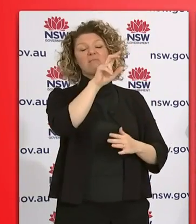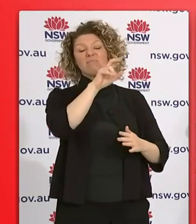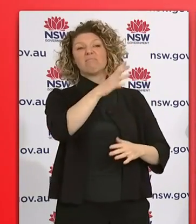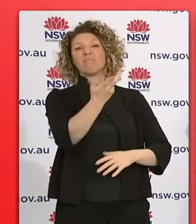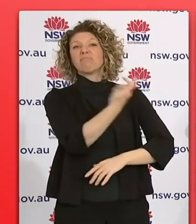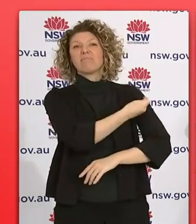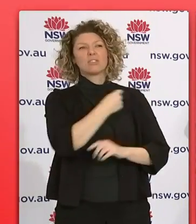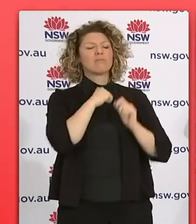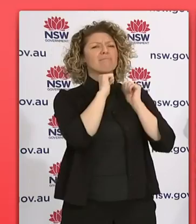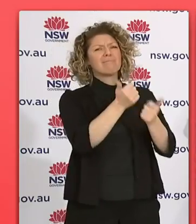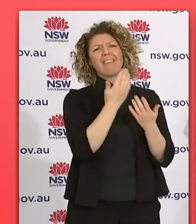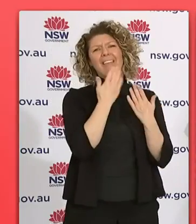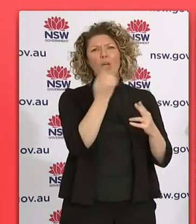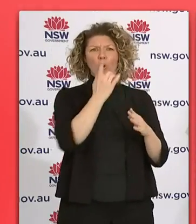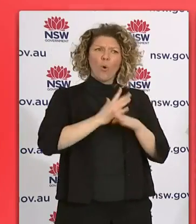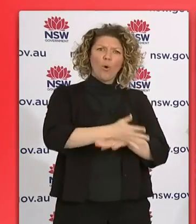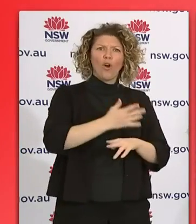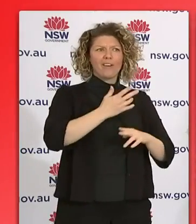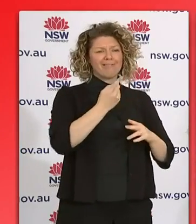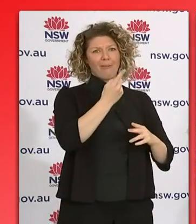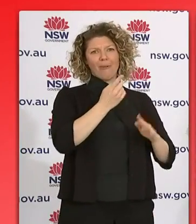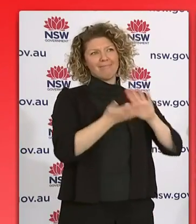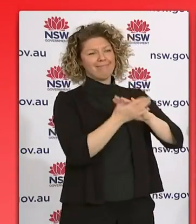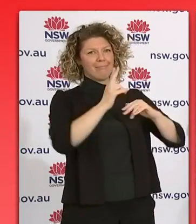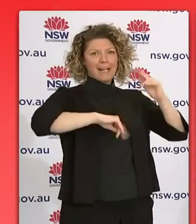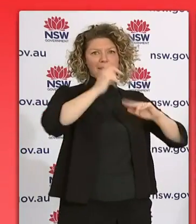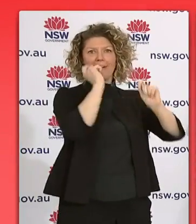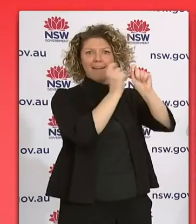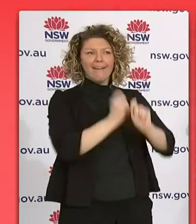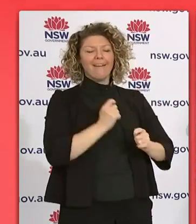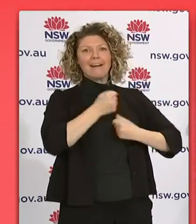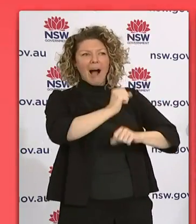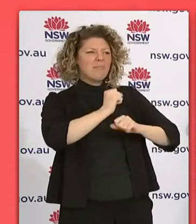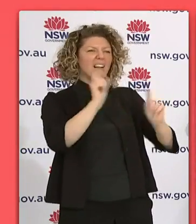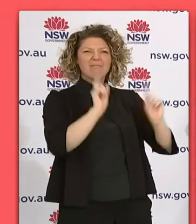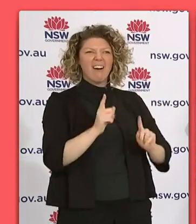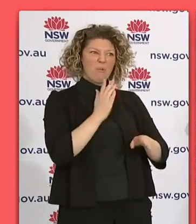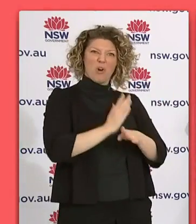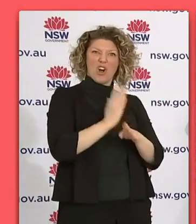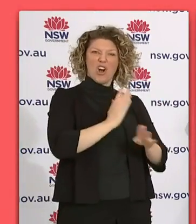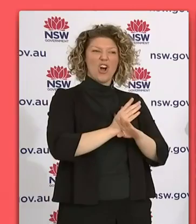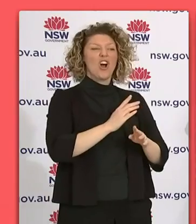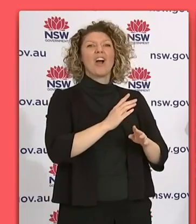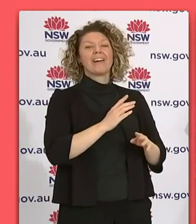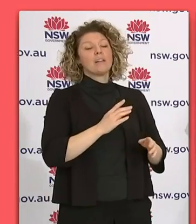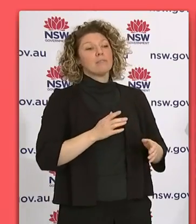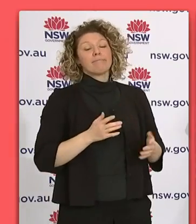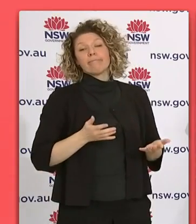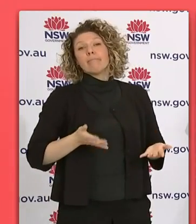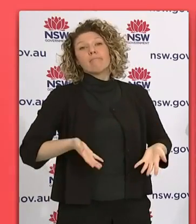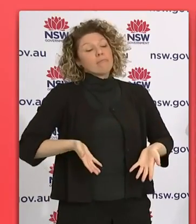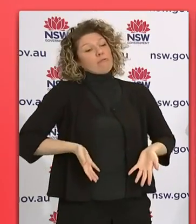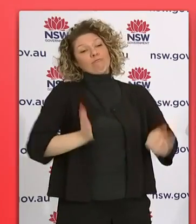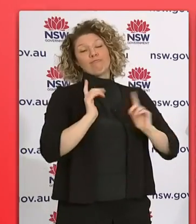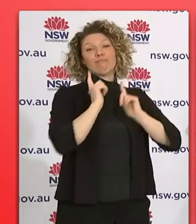sector and tradies have been very enthusiastic about coming forward and getting the jab. And certainly getting back to work safely has been an